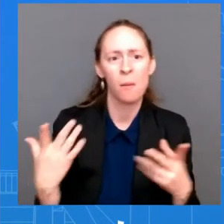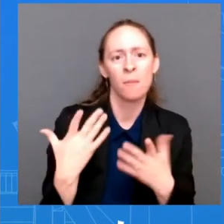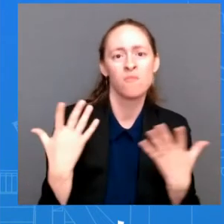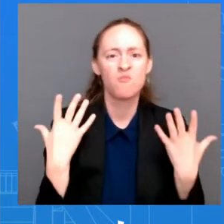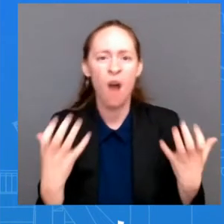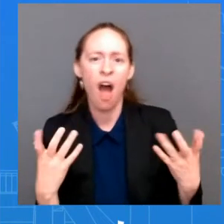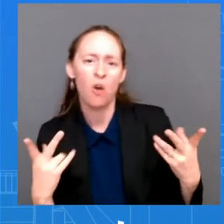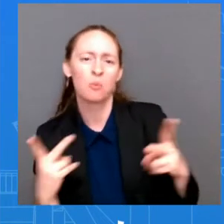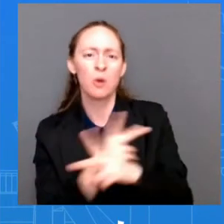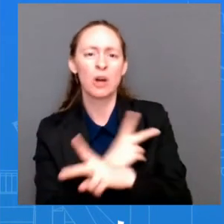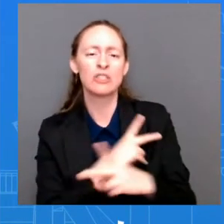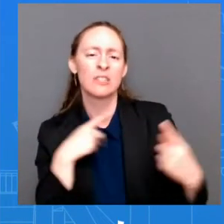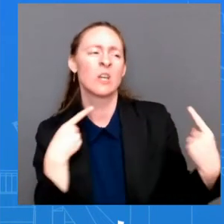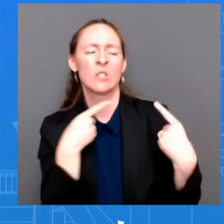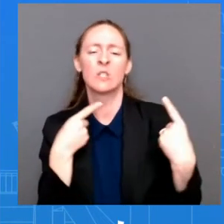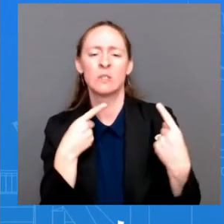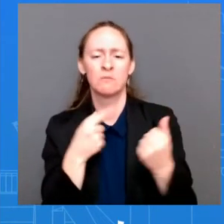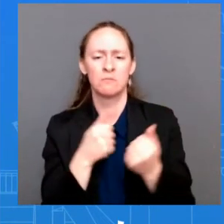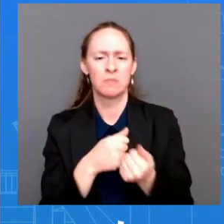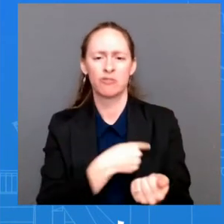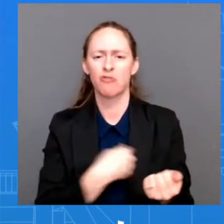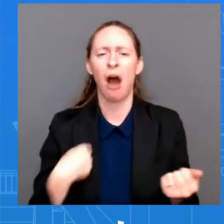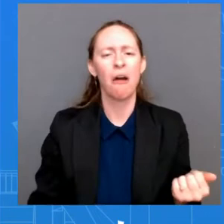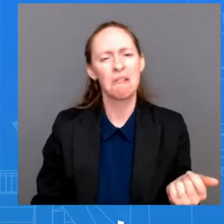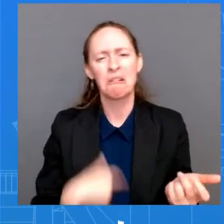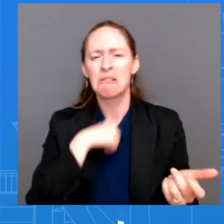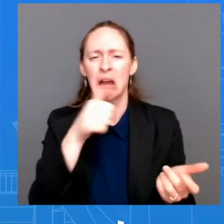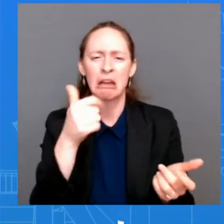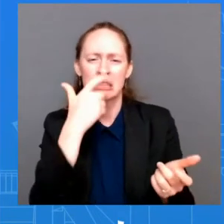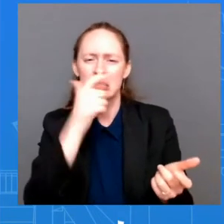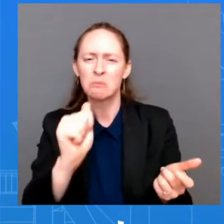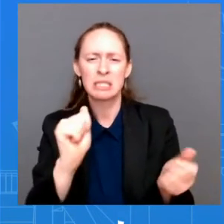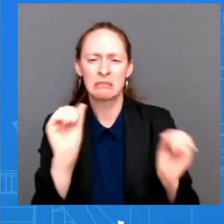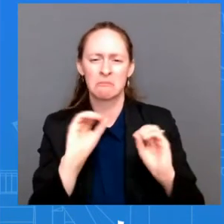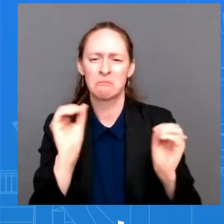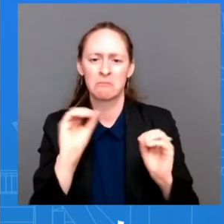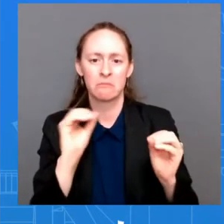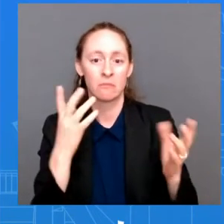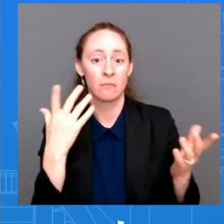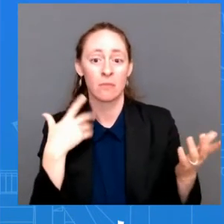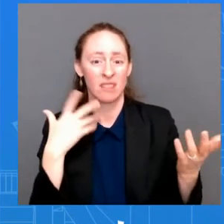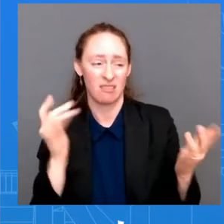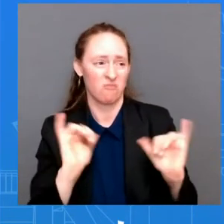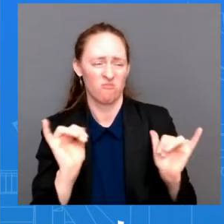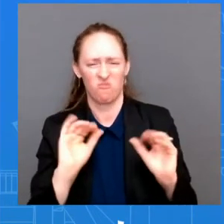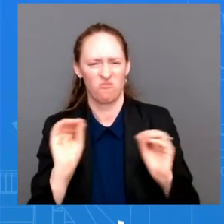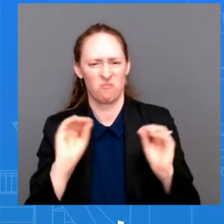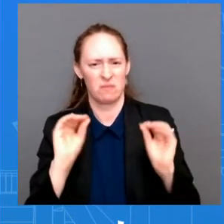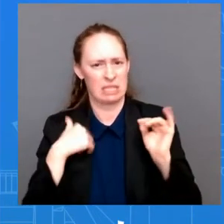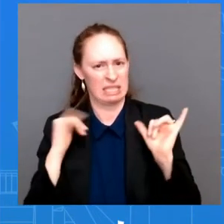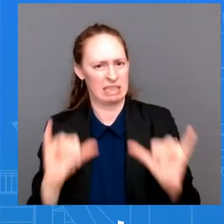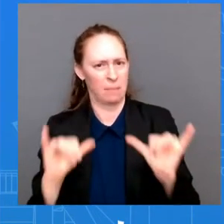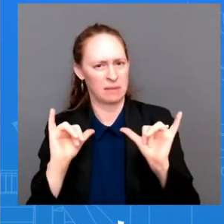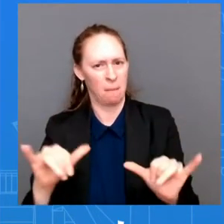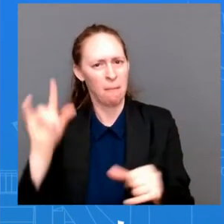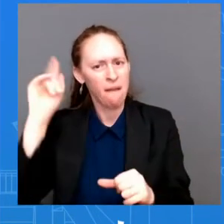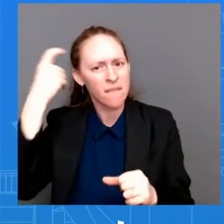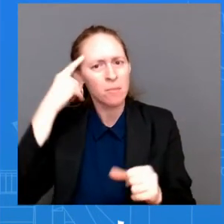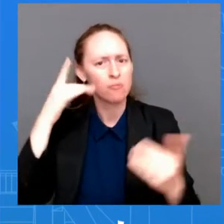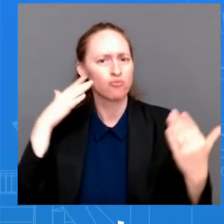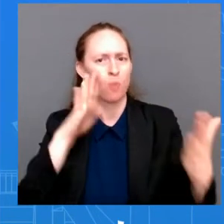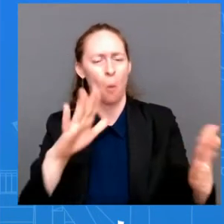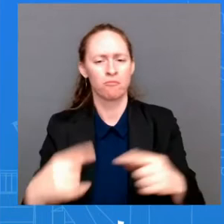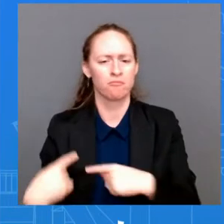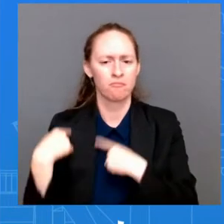any of the approach that we take as a government or in keeping with our allies and partners to wanting to see